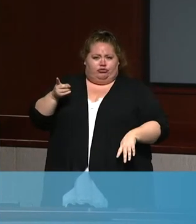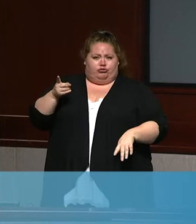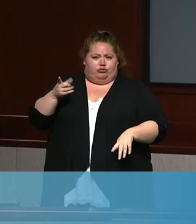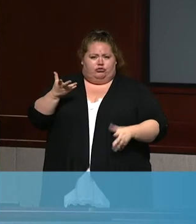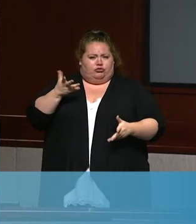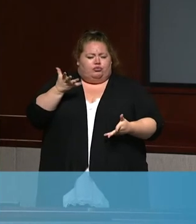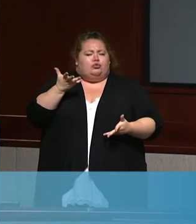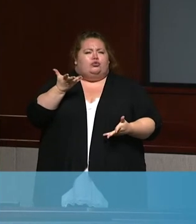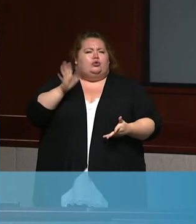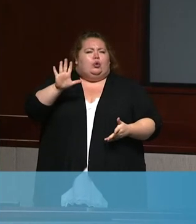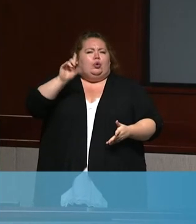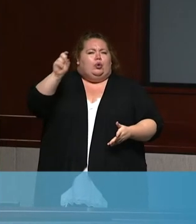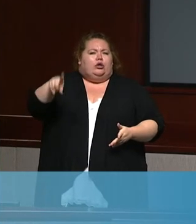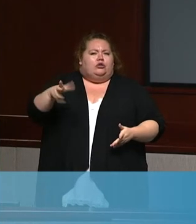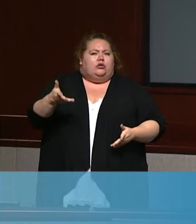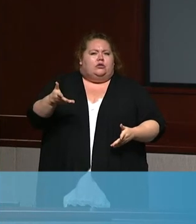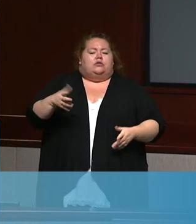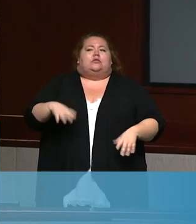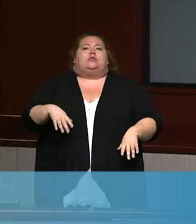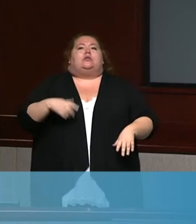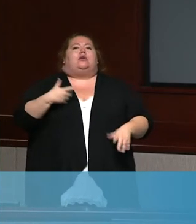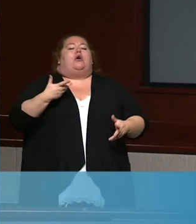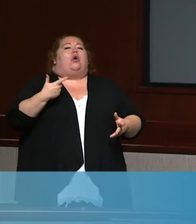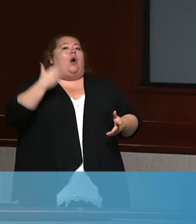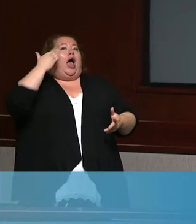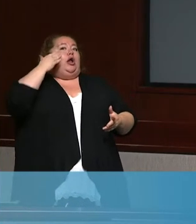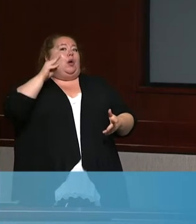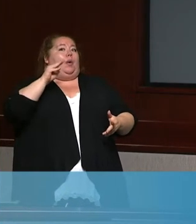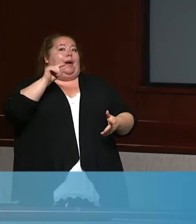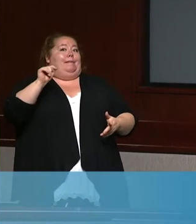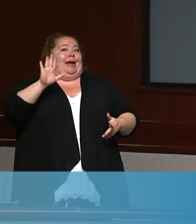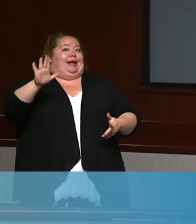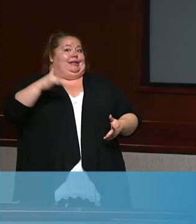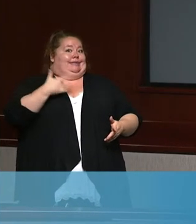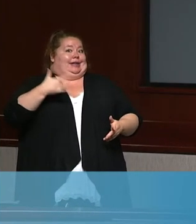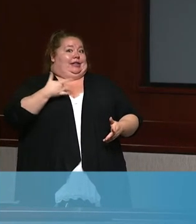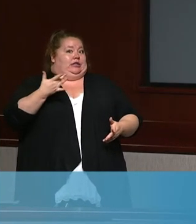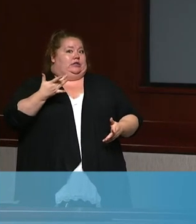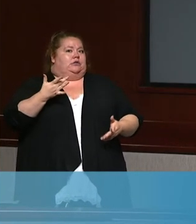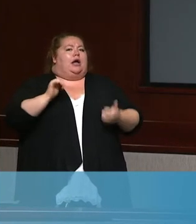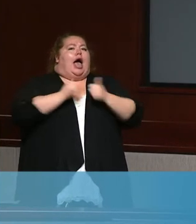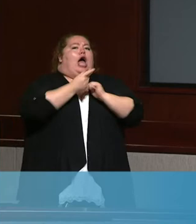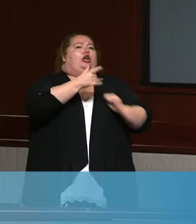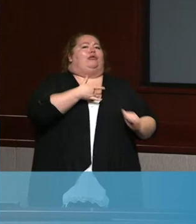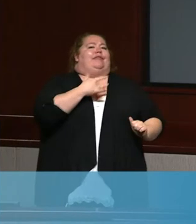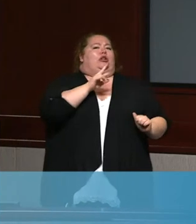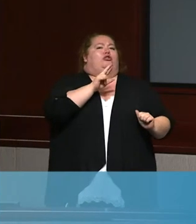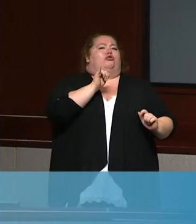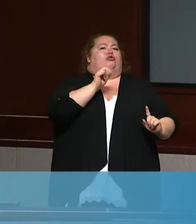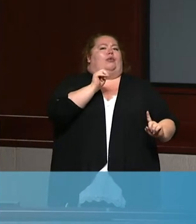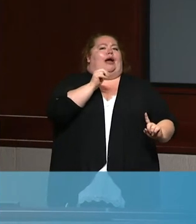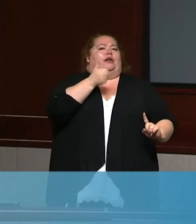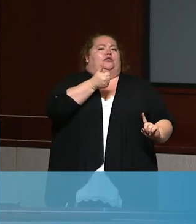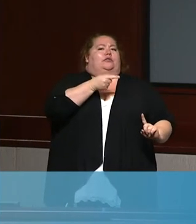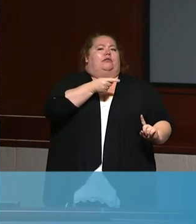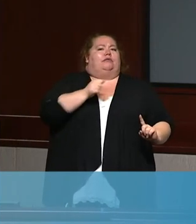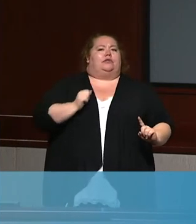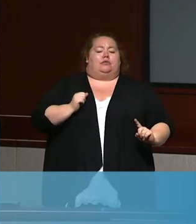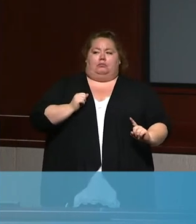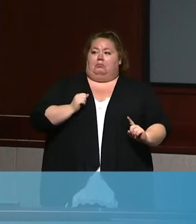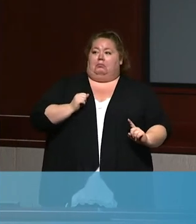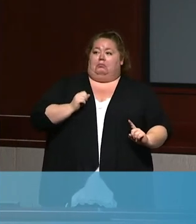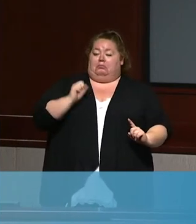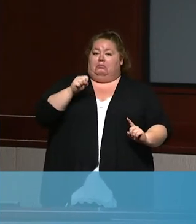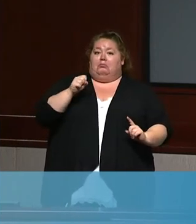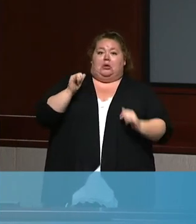guess I want to know. I know how Matt feels. I guess I want to know how you feel, Brian. Yeah, I have